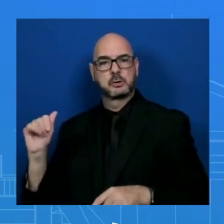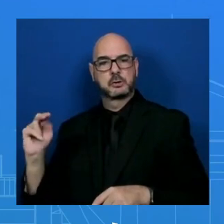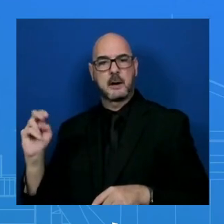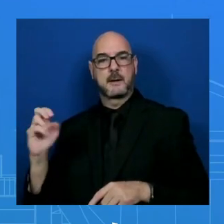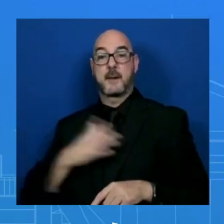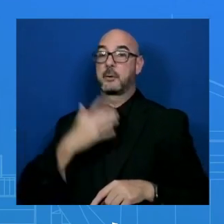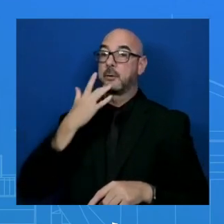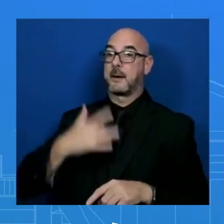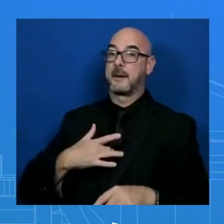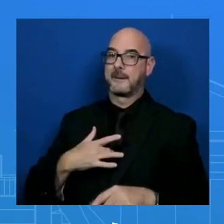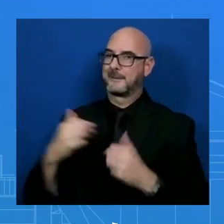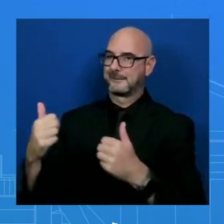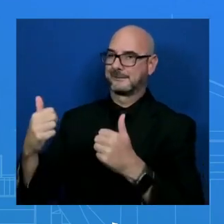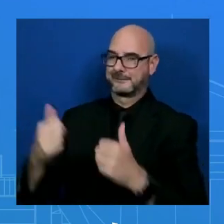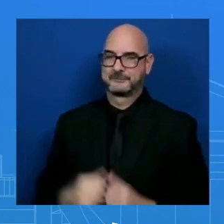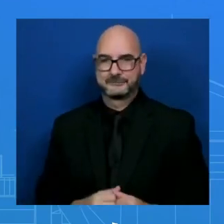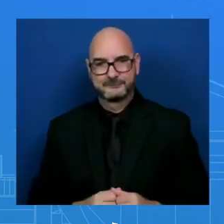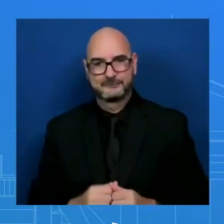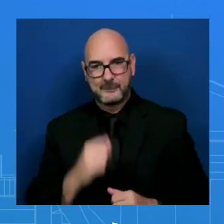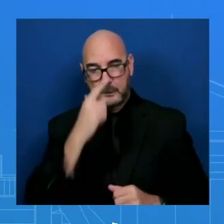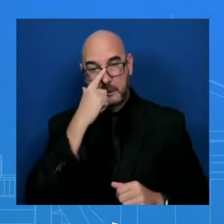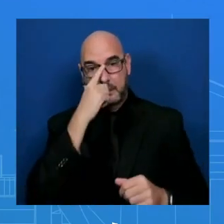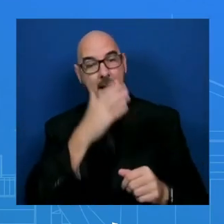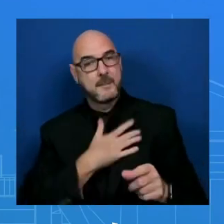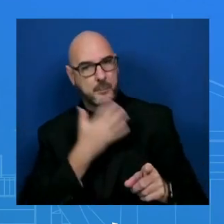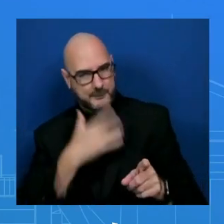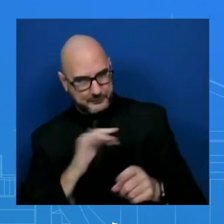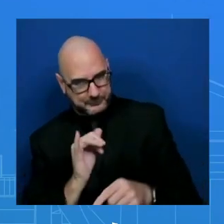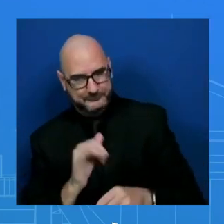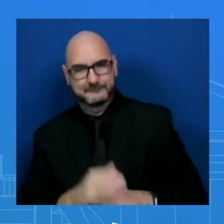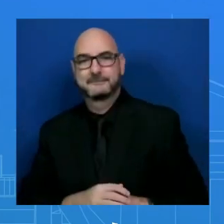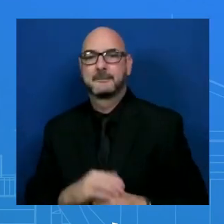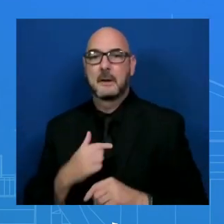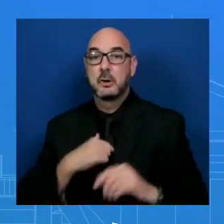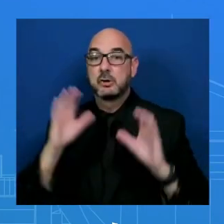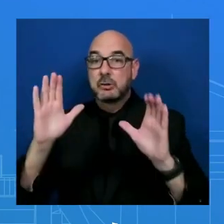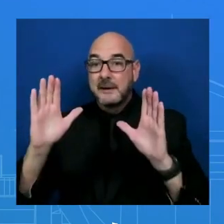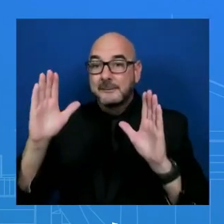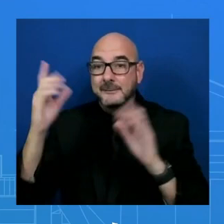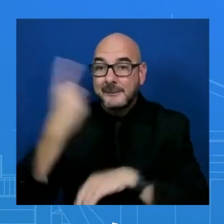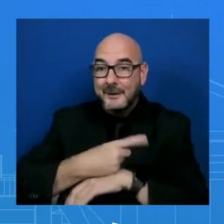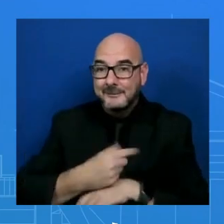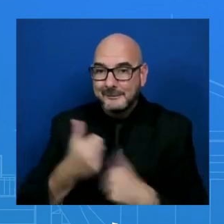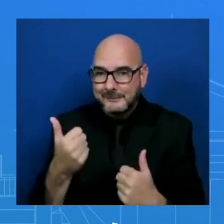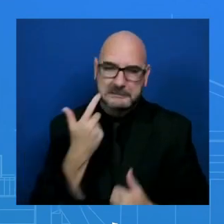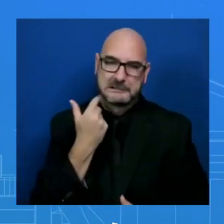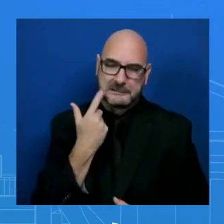birthday. MS. Thank you. MS. hope you have a wonderful, wonderful day. MS. All right. Thank you. MS. Yeah, I know.